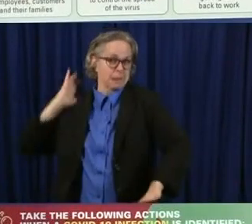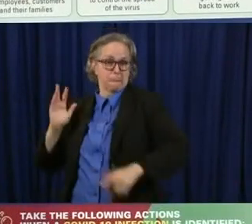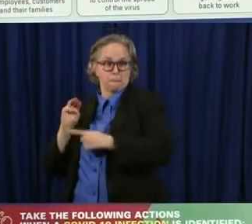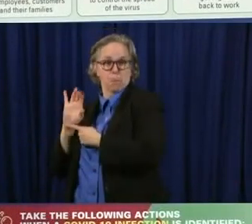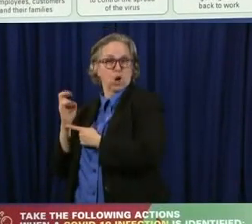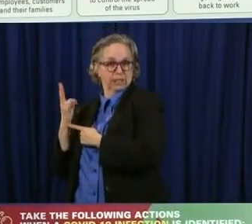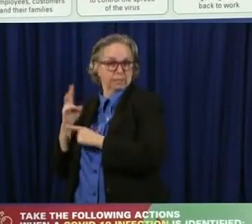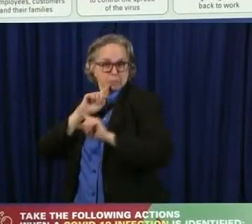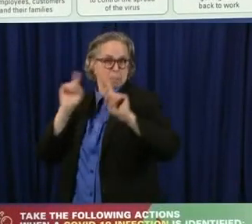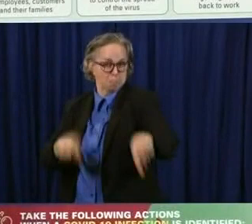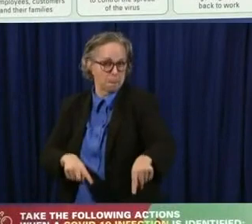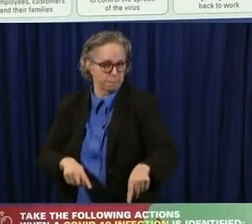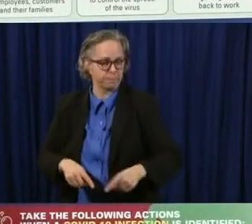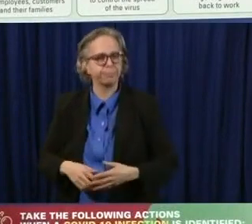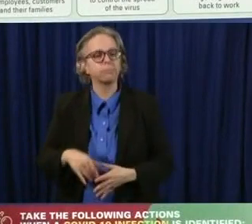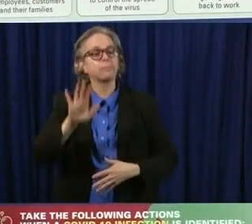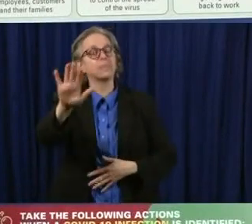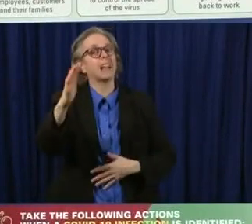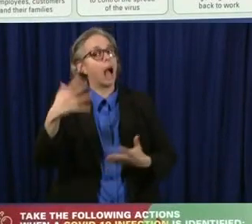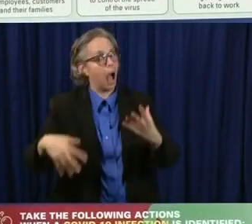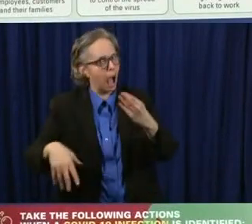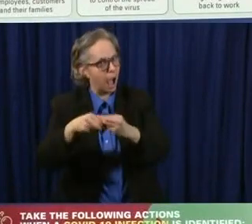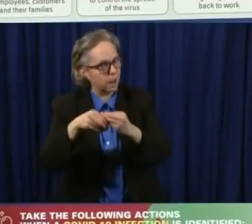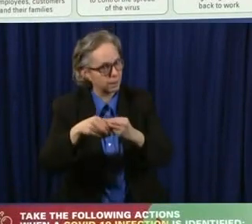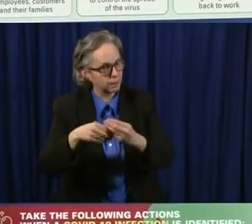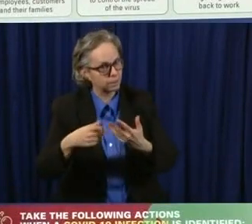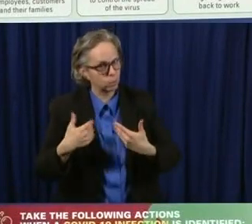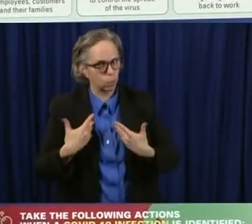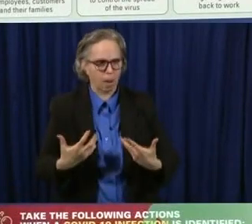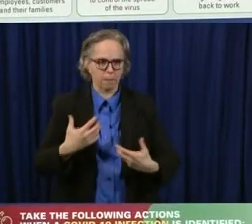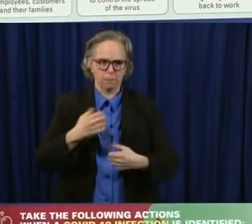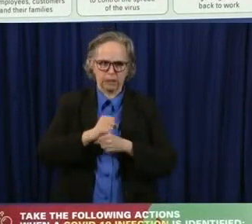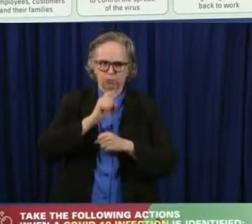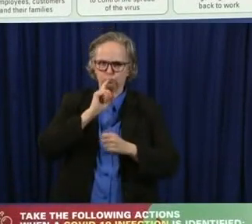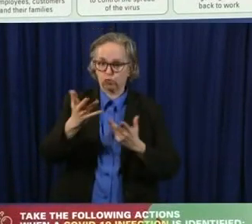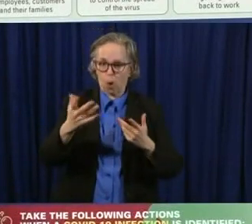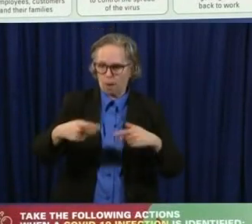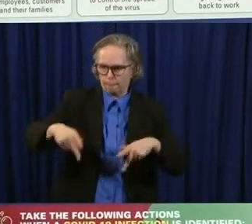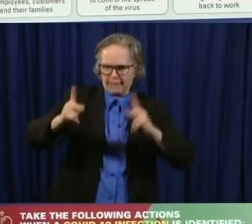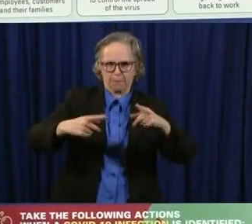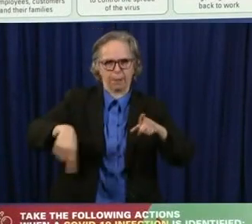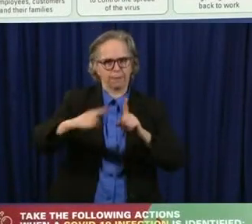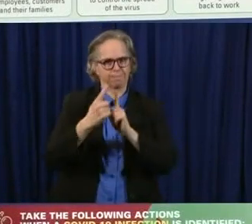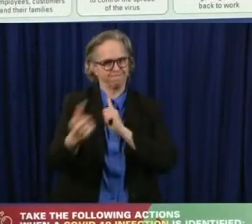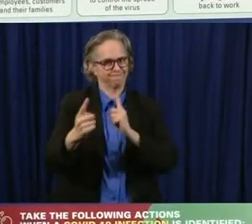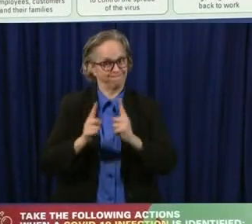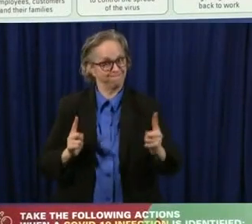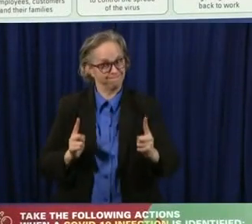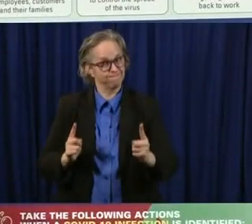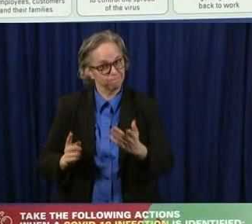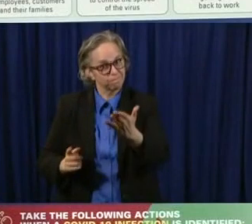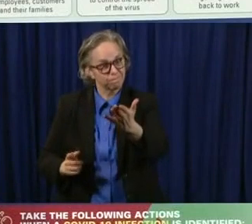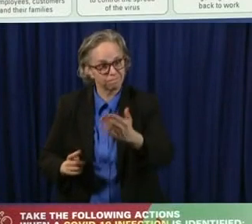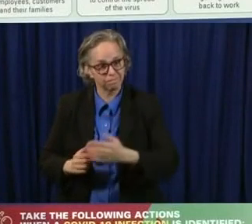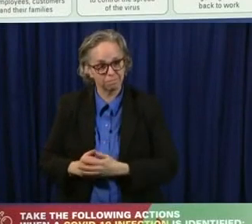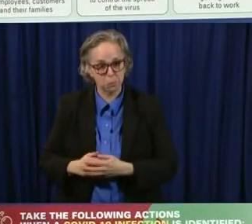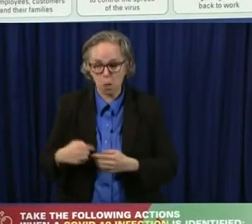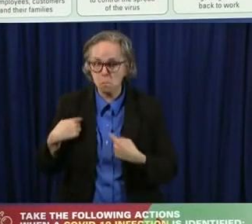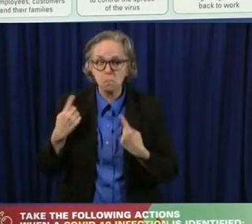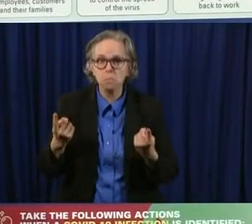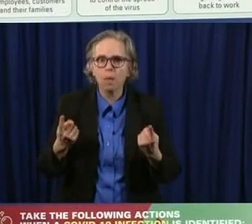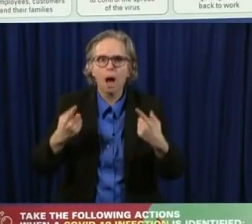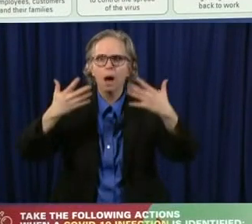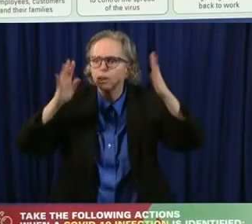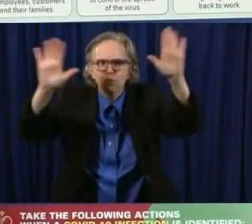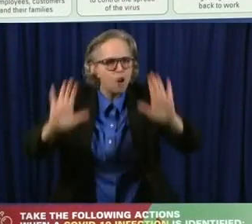utilize, make sure that we were having the social distancing. Well, again, you all have done a great job. Uh,